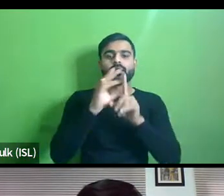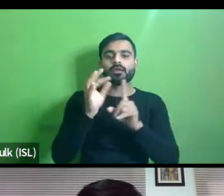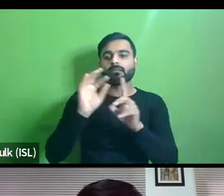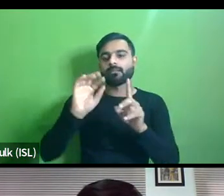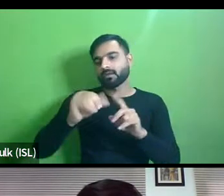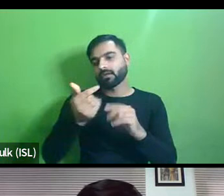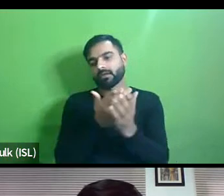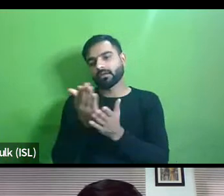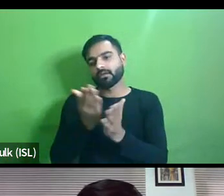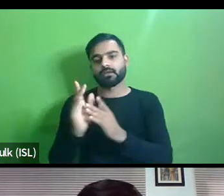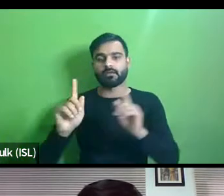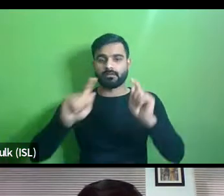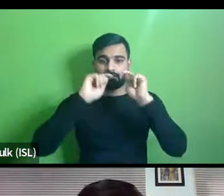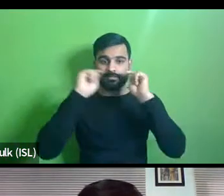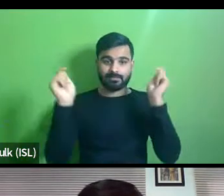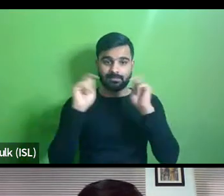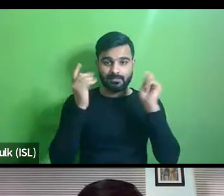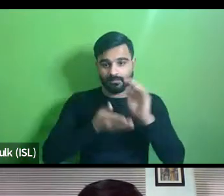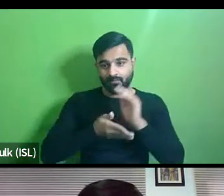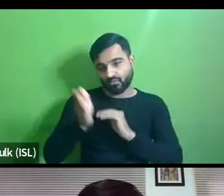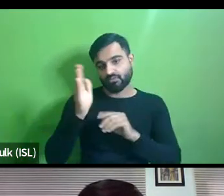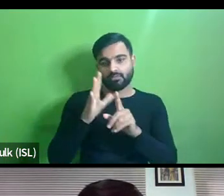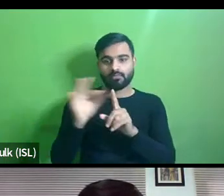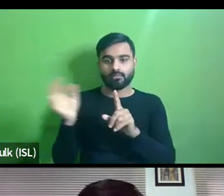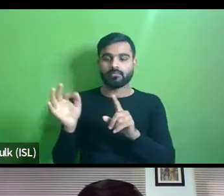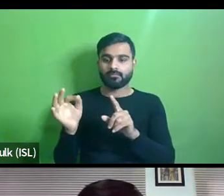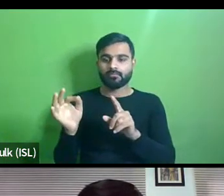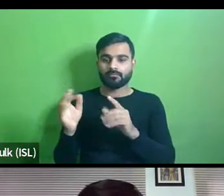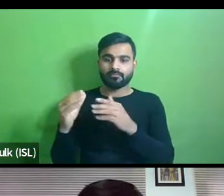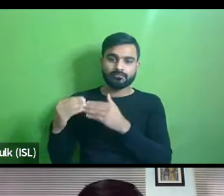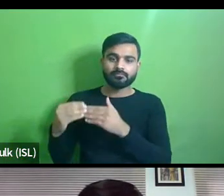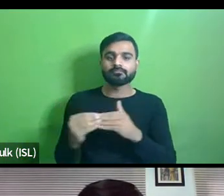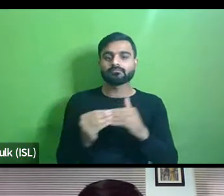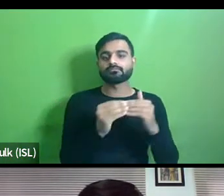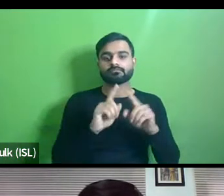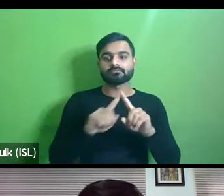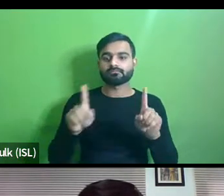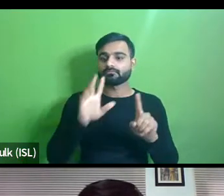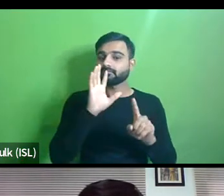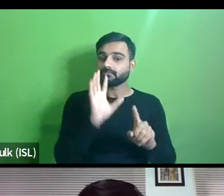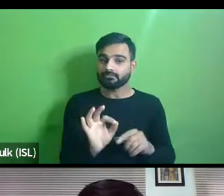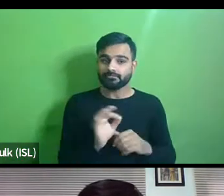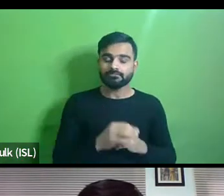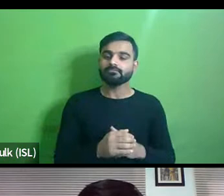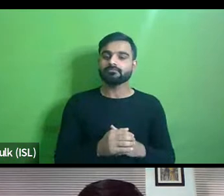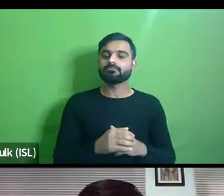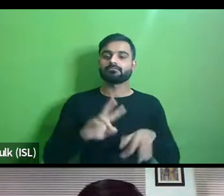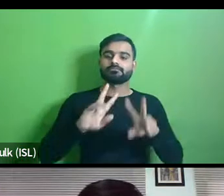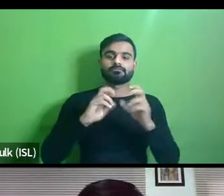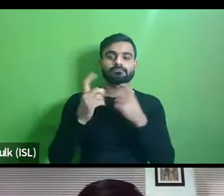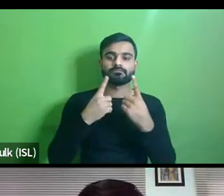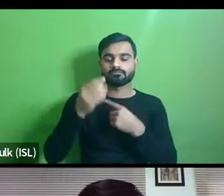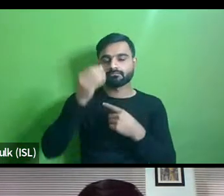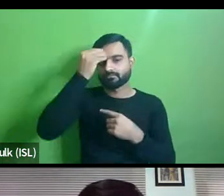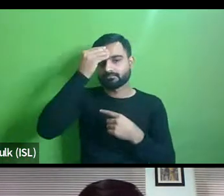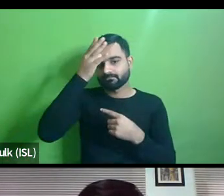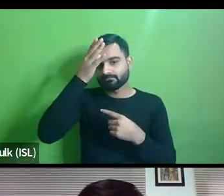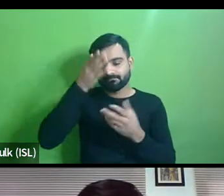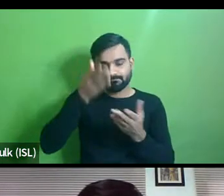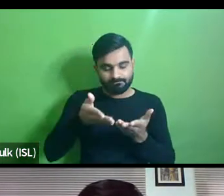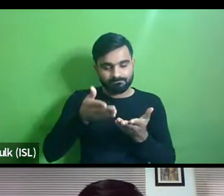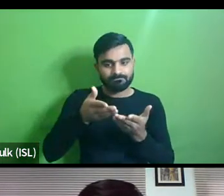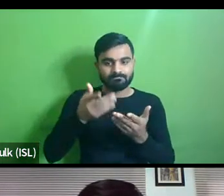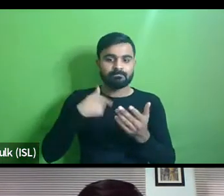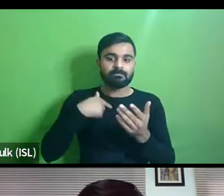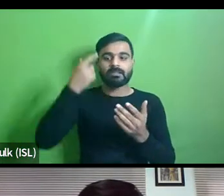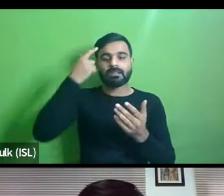celebrity goes into it uh or goes through it uh but actually uh when we talk about unawareness uh i don't think